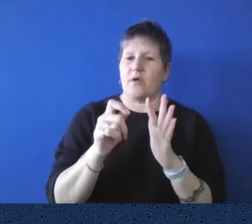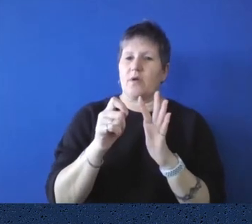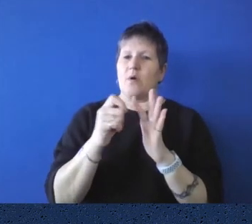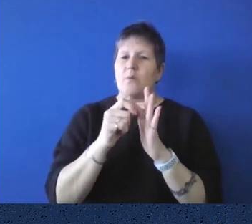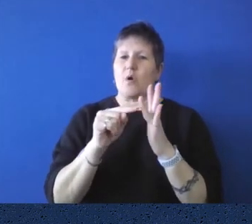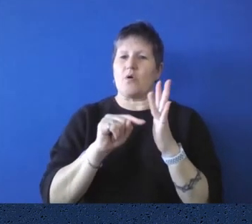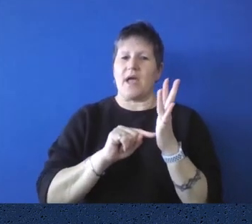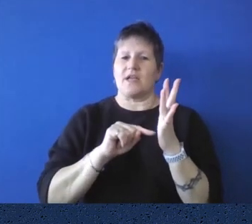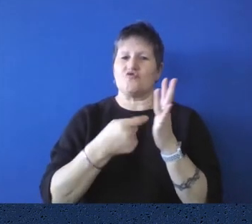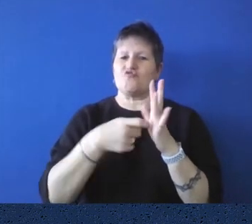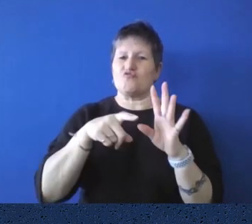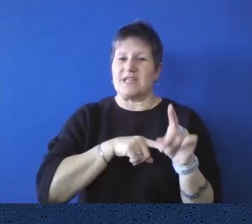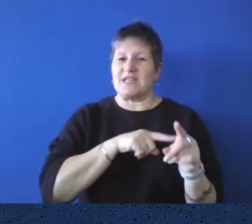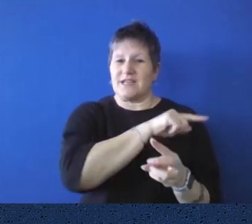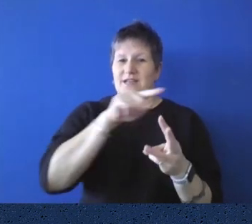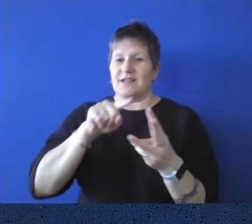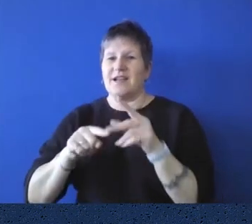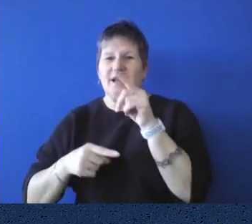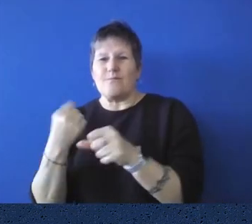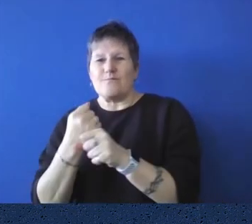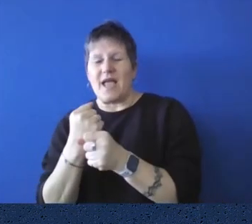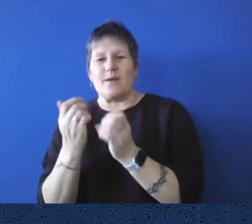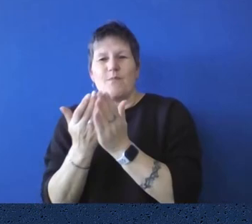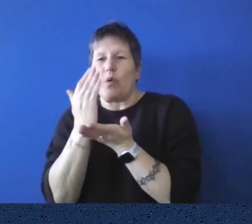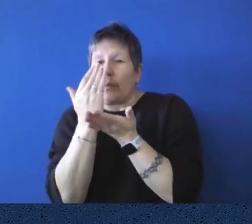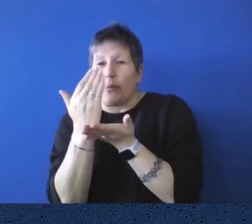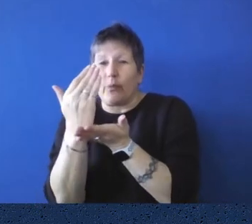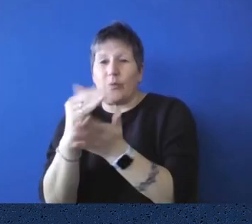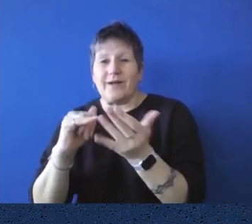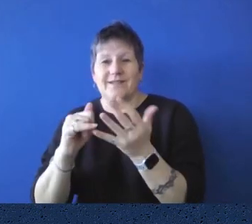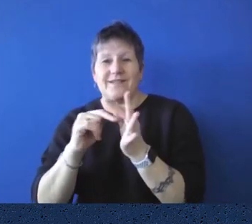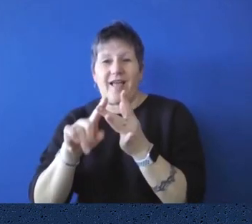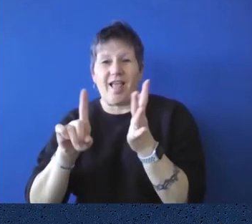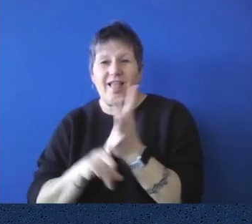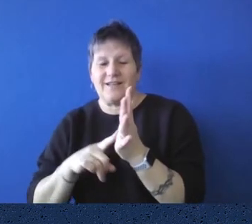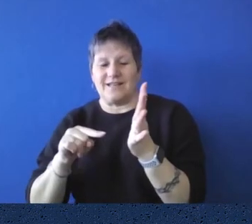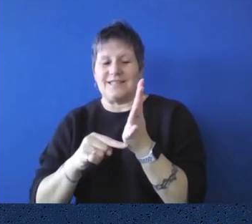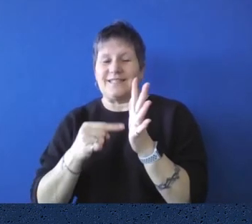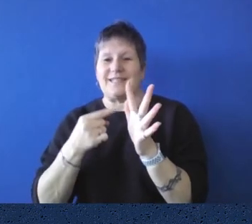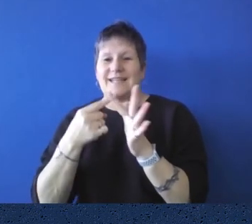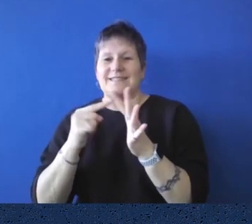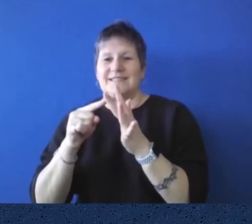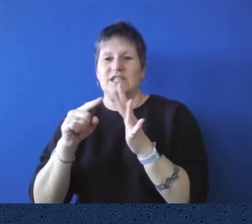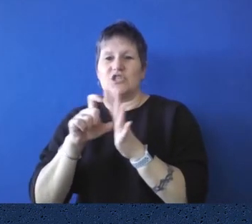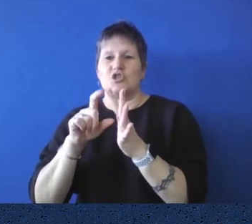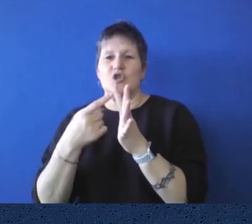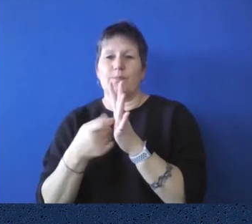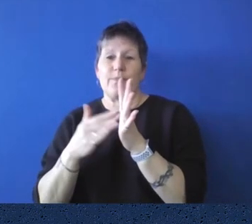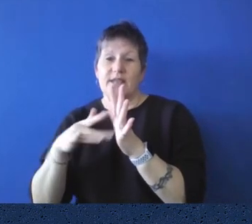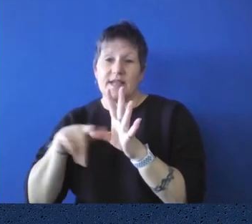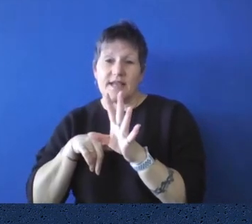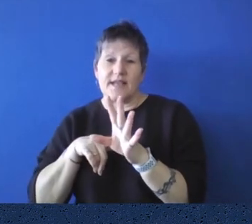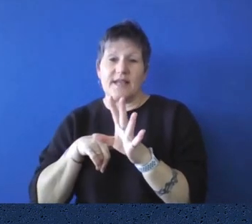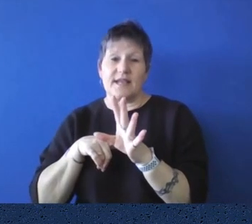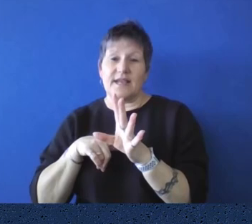Taxi-dermy. Sale-making. And yeah, a huge range of things that were just so much broader than, than the